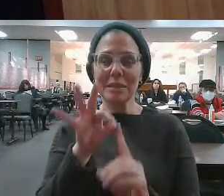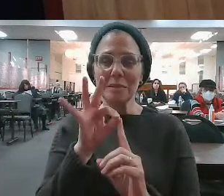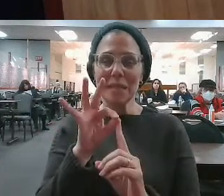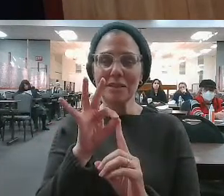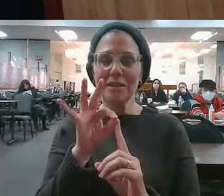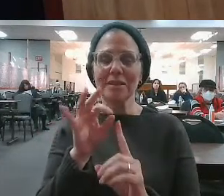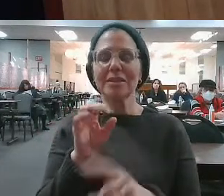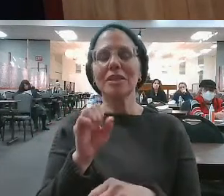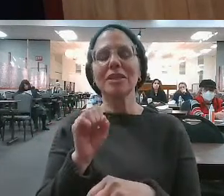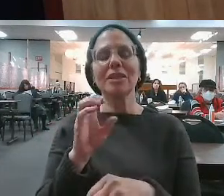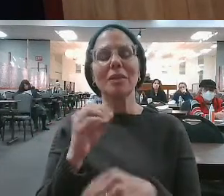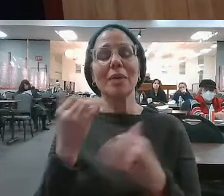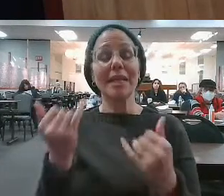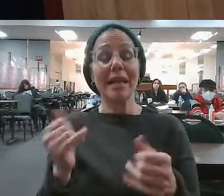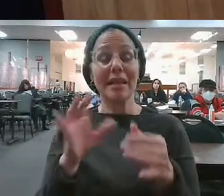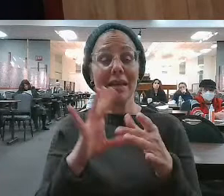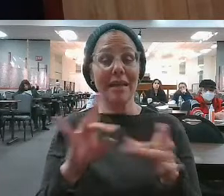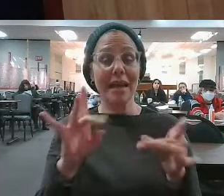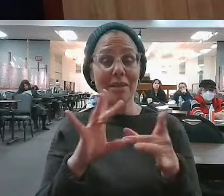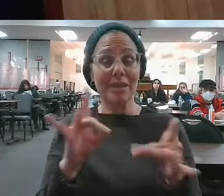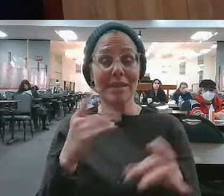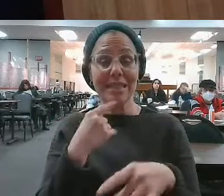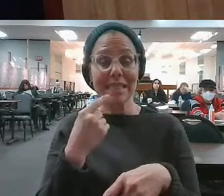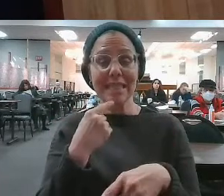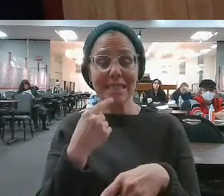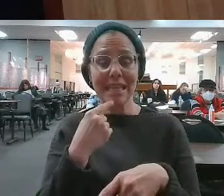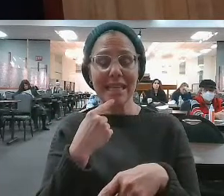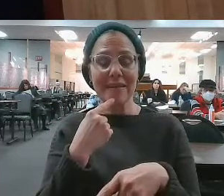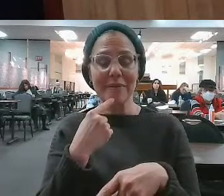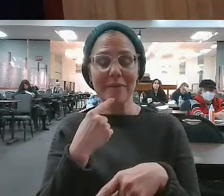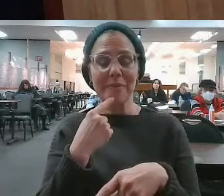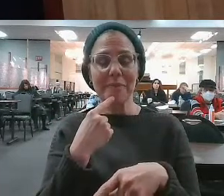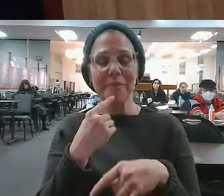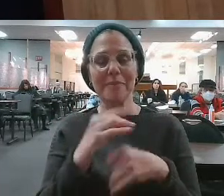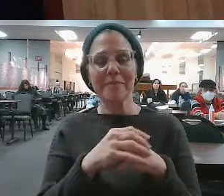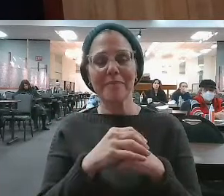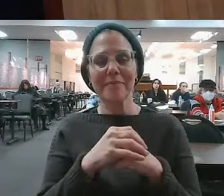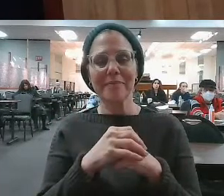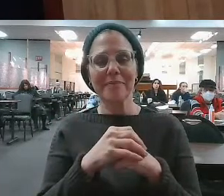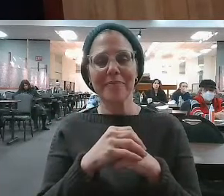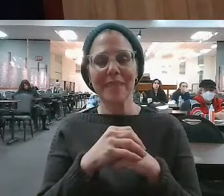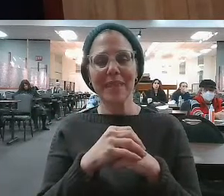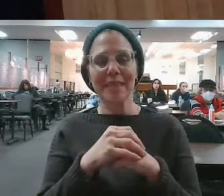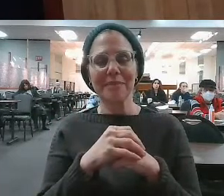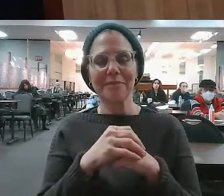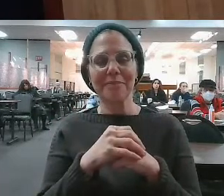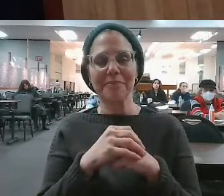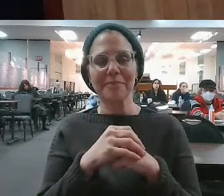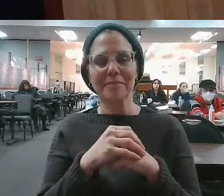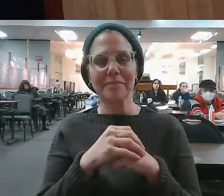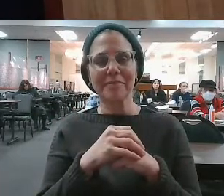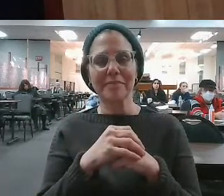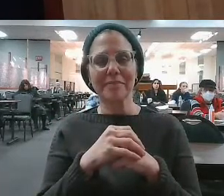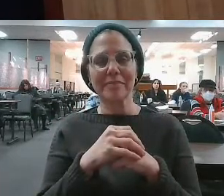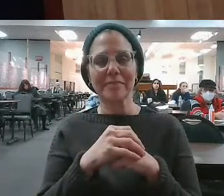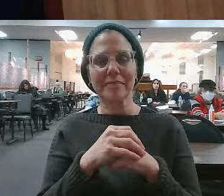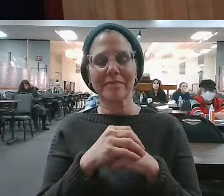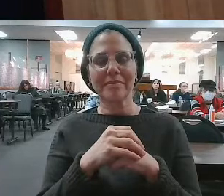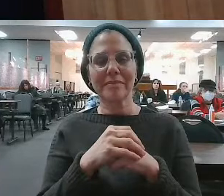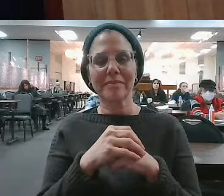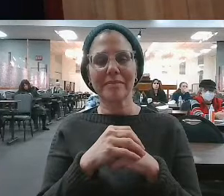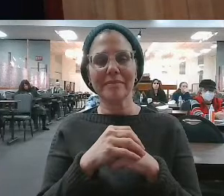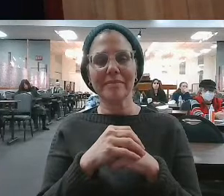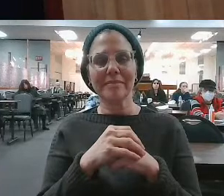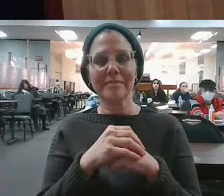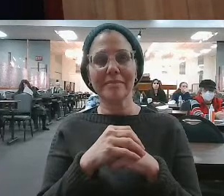heavy lift. So the Al-Sheikh points out something amazing. You know, this happens sometimes, where like,